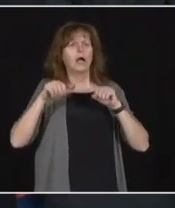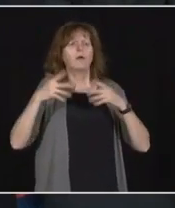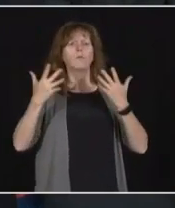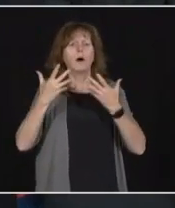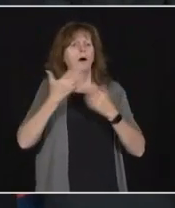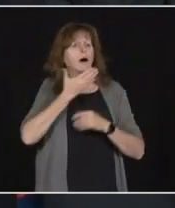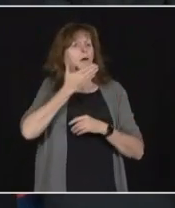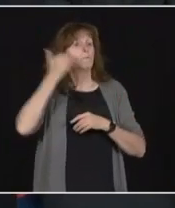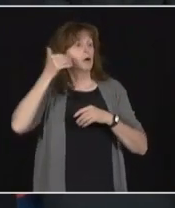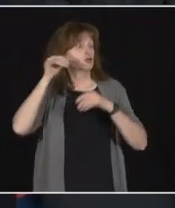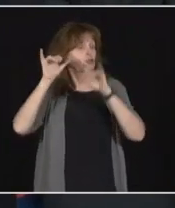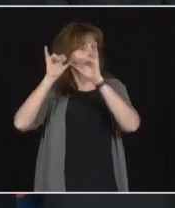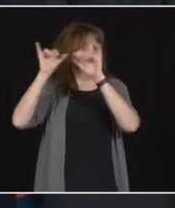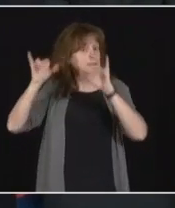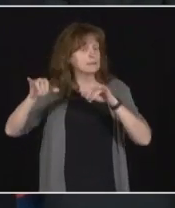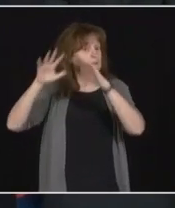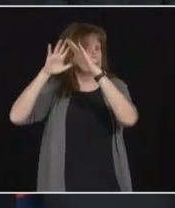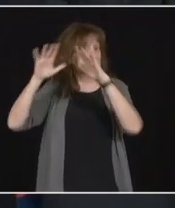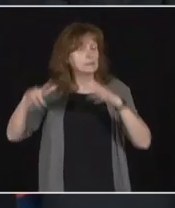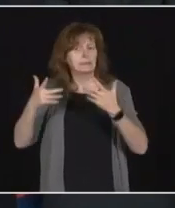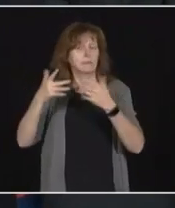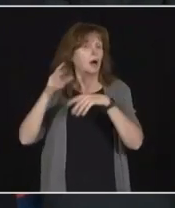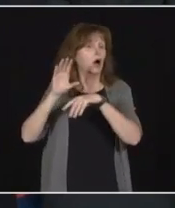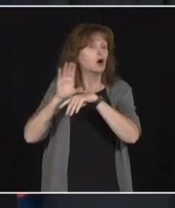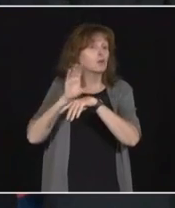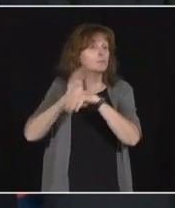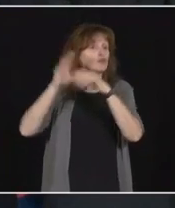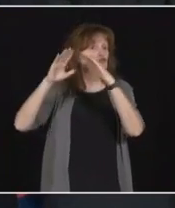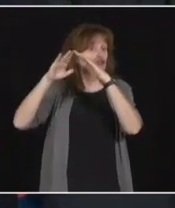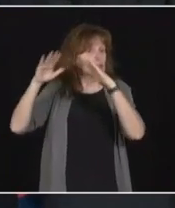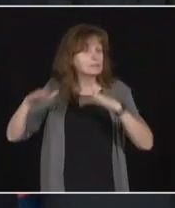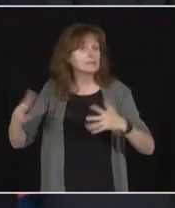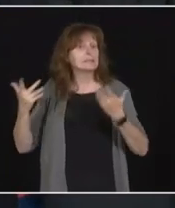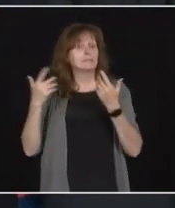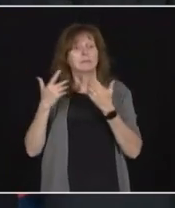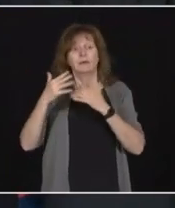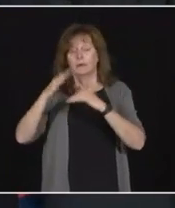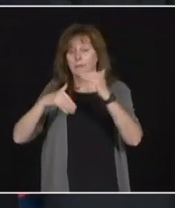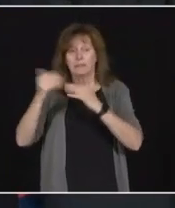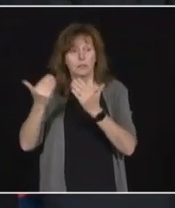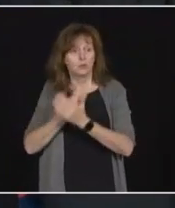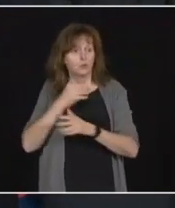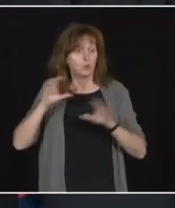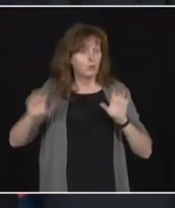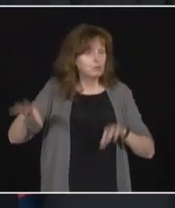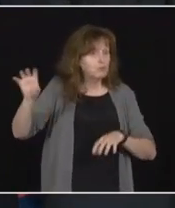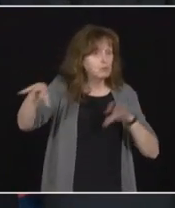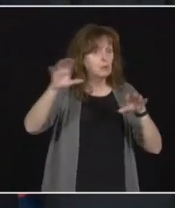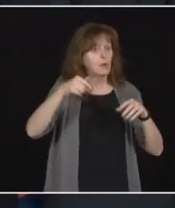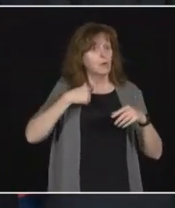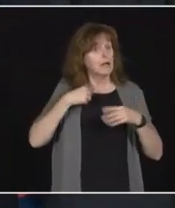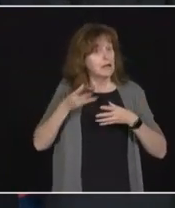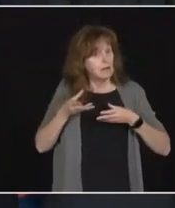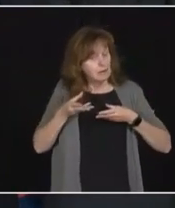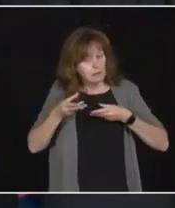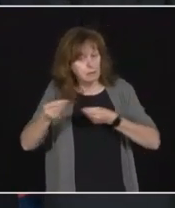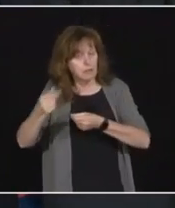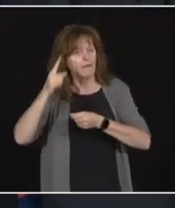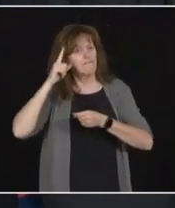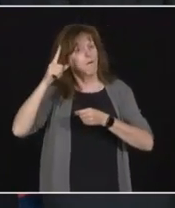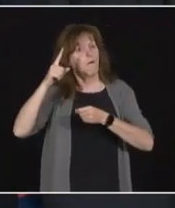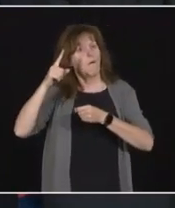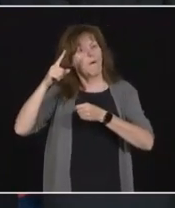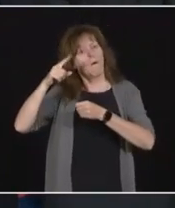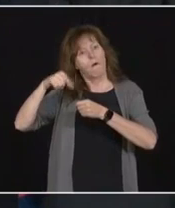OPP detachments. So we put a lot into infrastructure. Going back to the question, I just don't